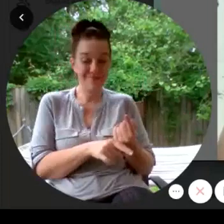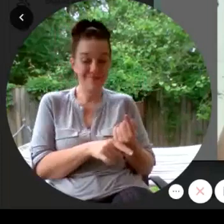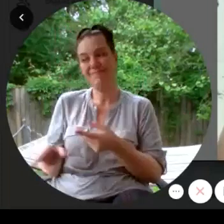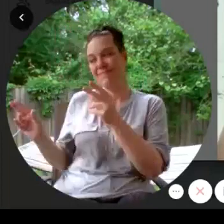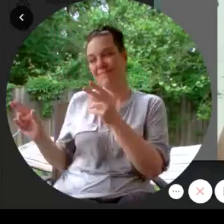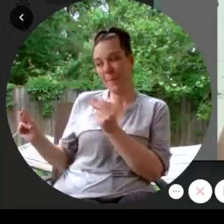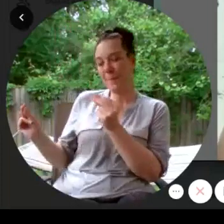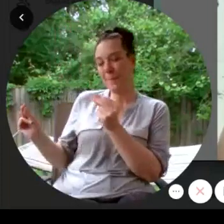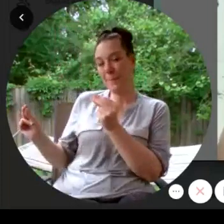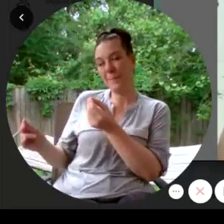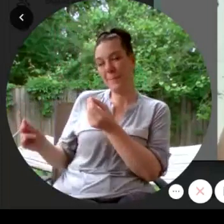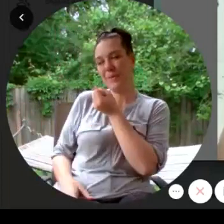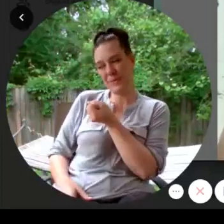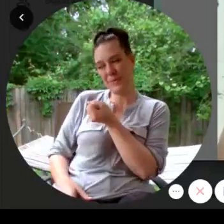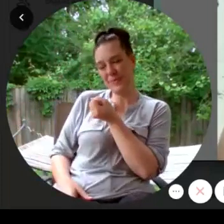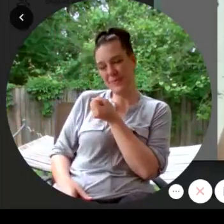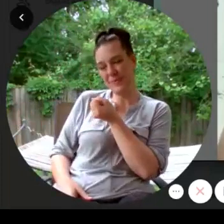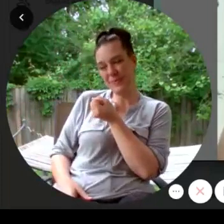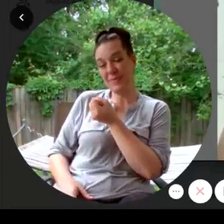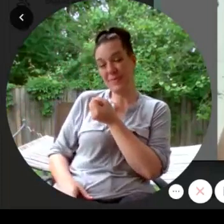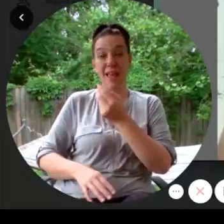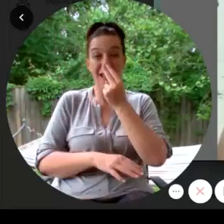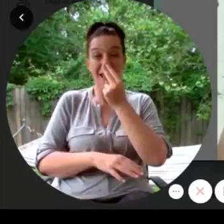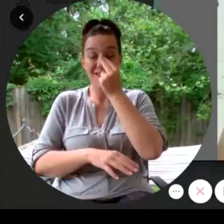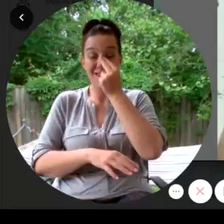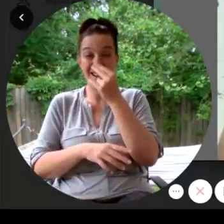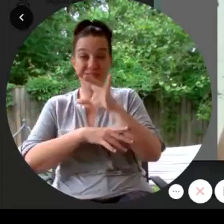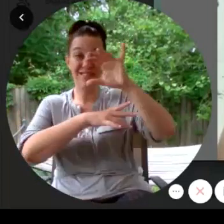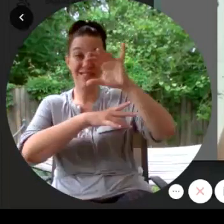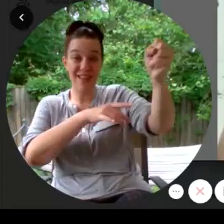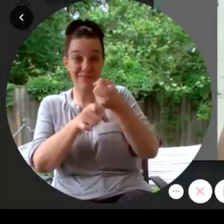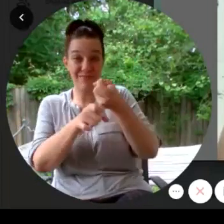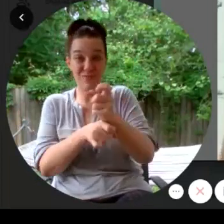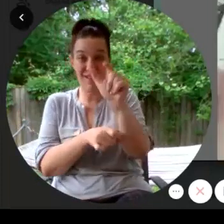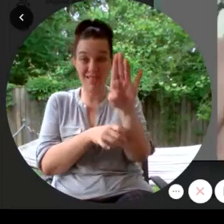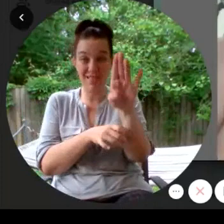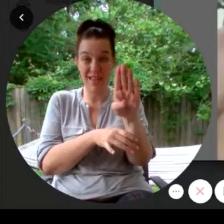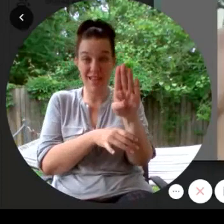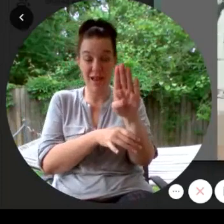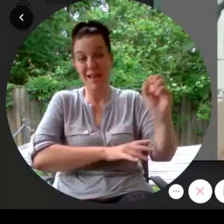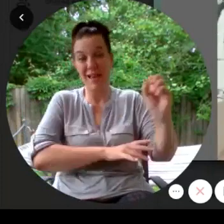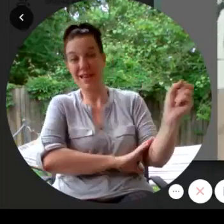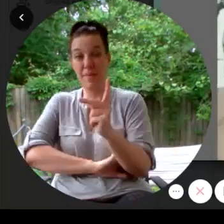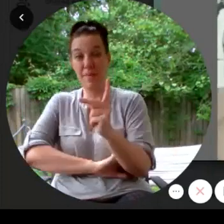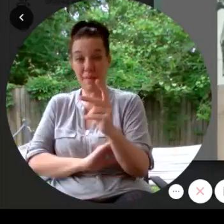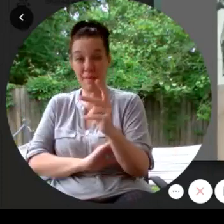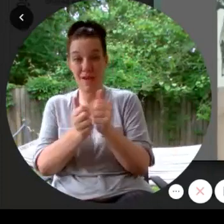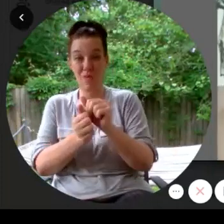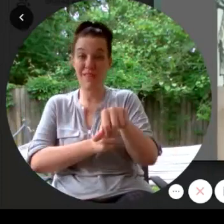Hold on. Niles left the prank lab and returned with another spool.